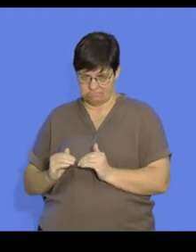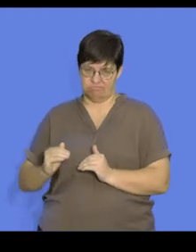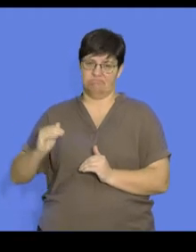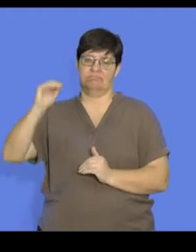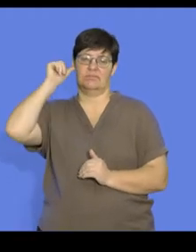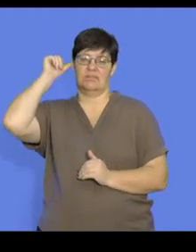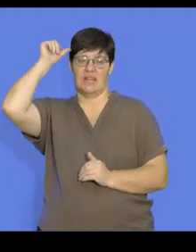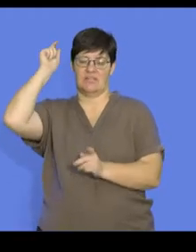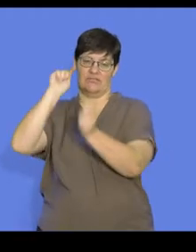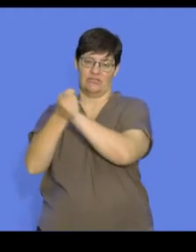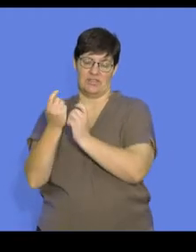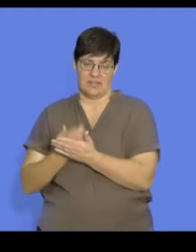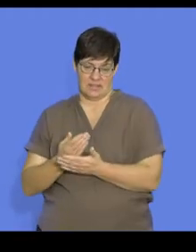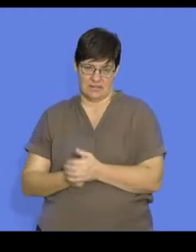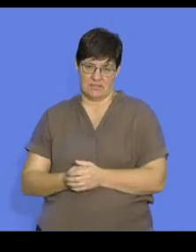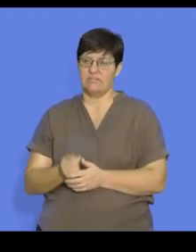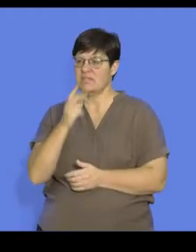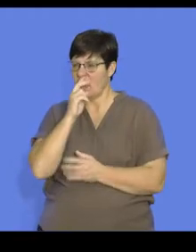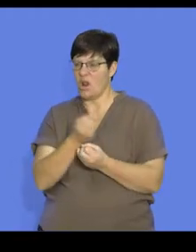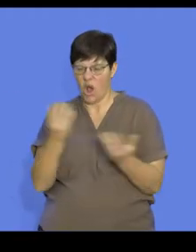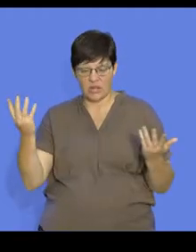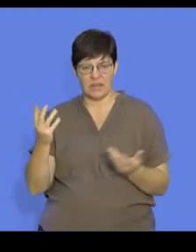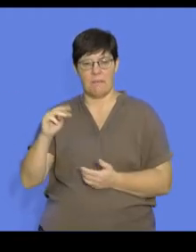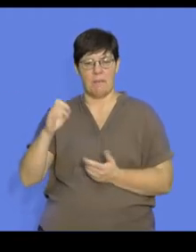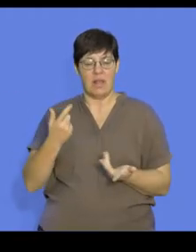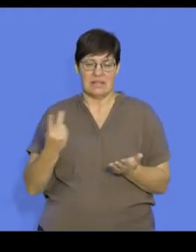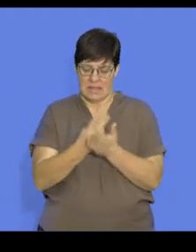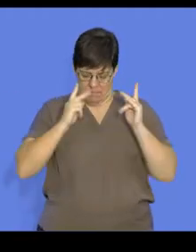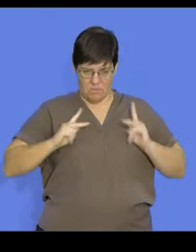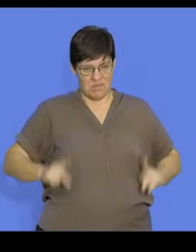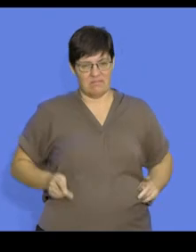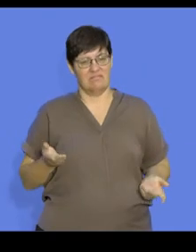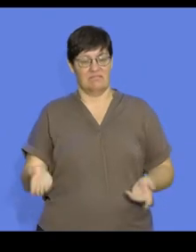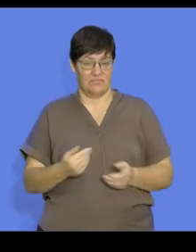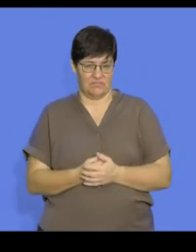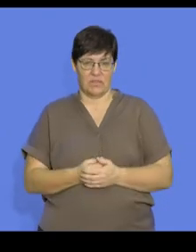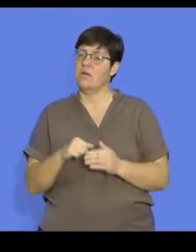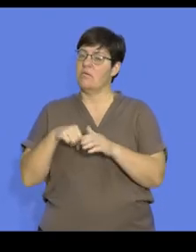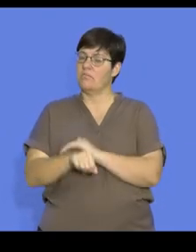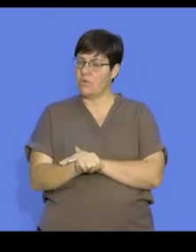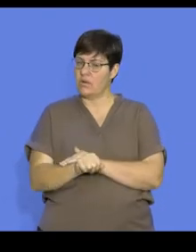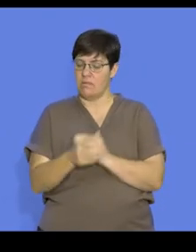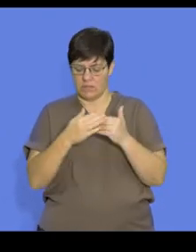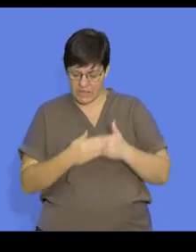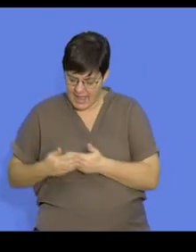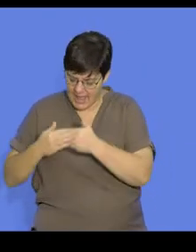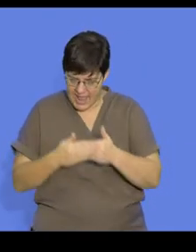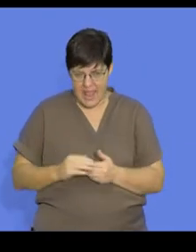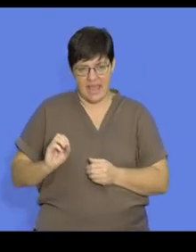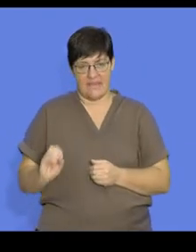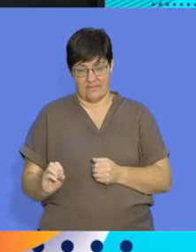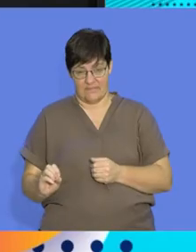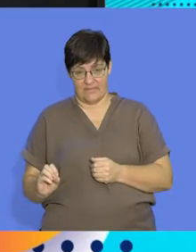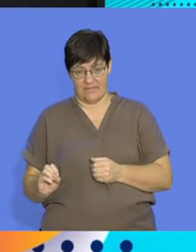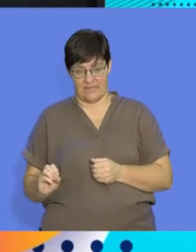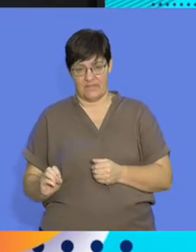adults. And we see that amongst many mammals and us as humans. So when we're born, there's a lot of parental care that